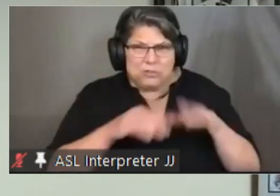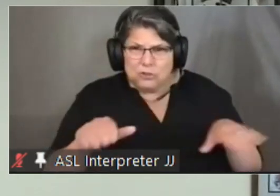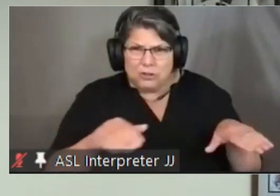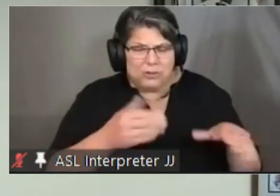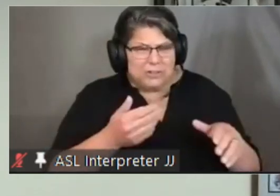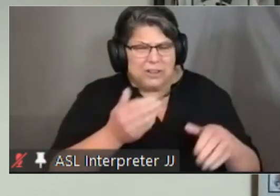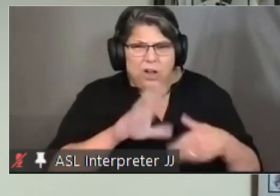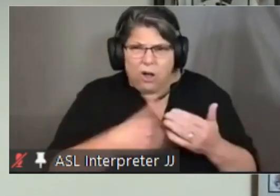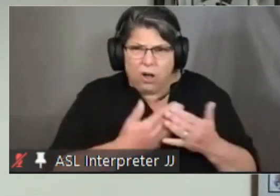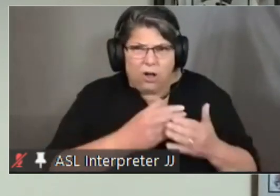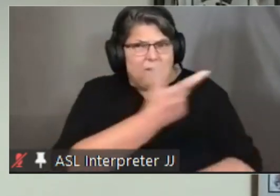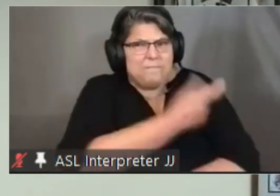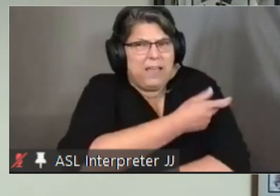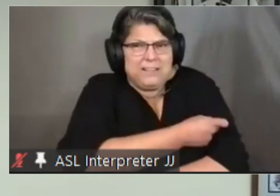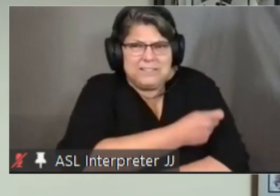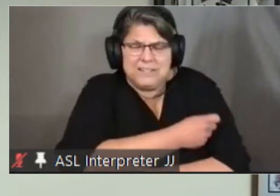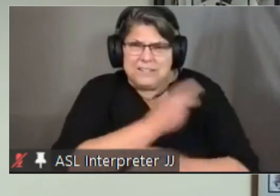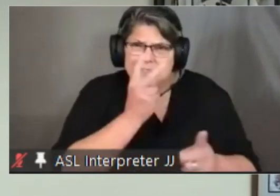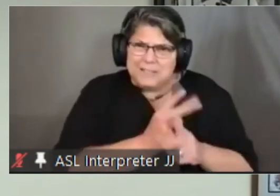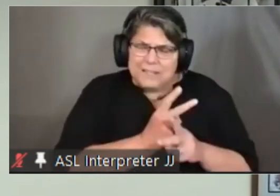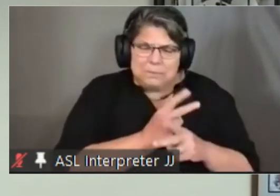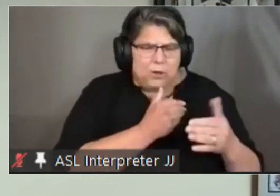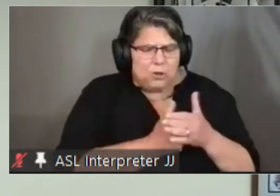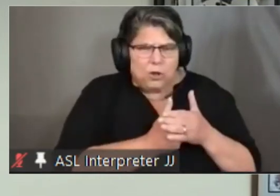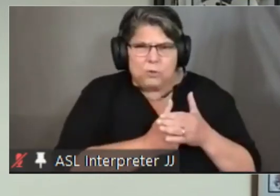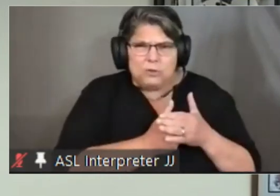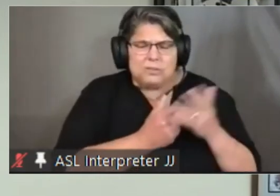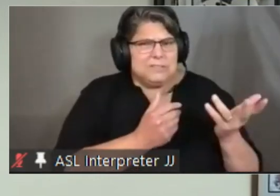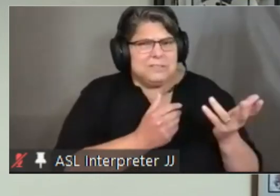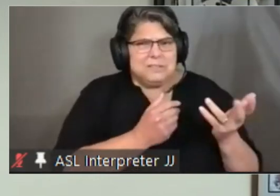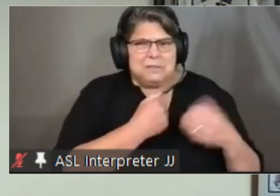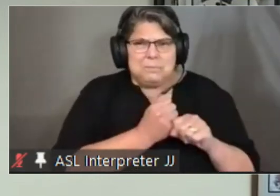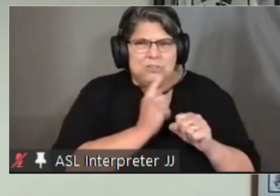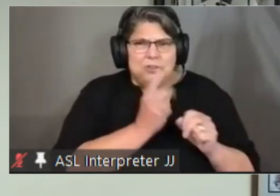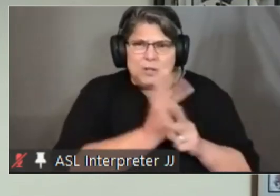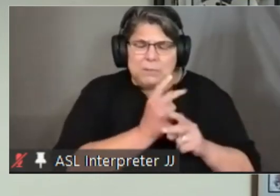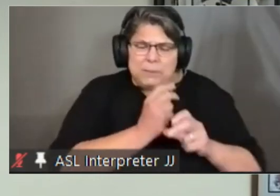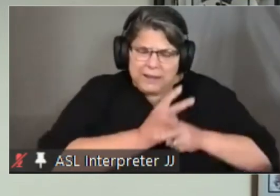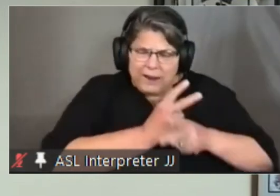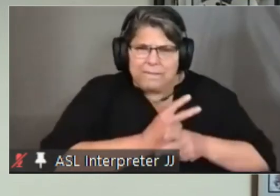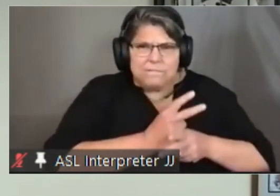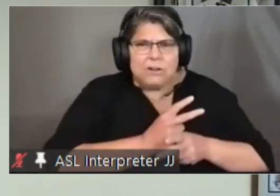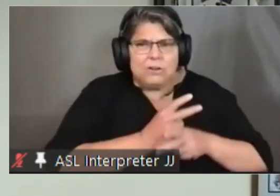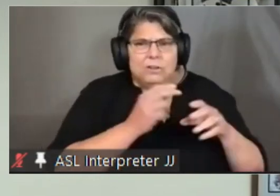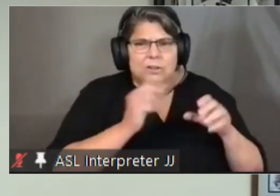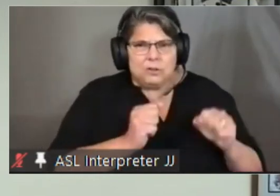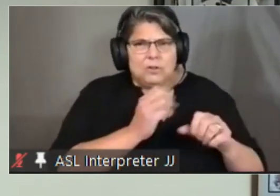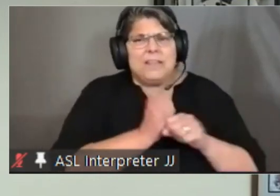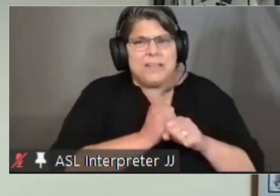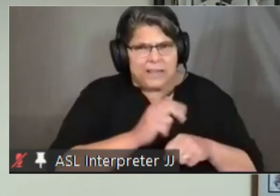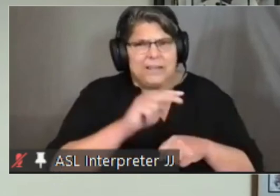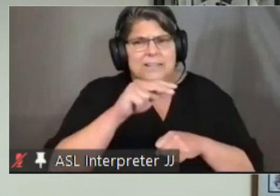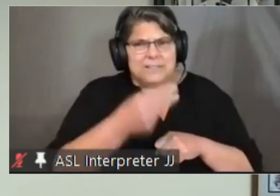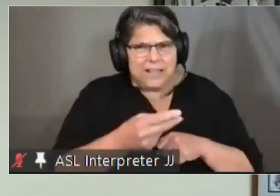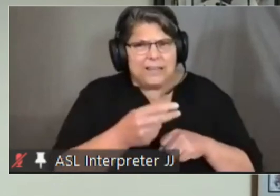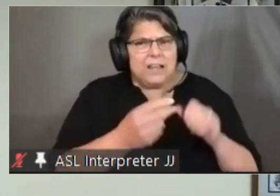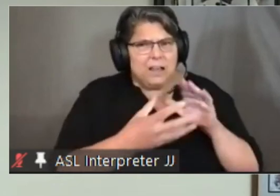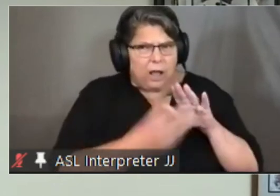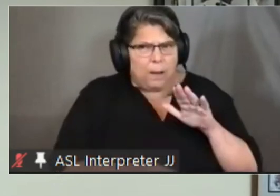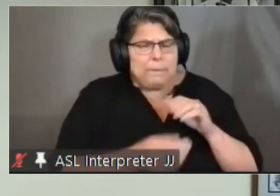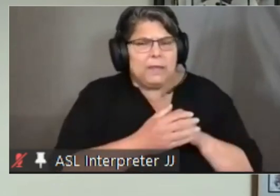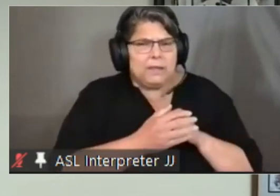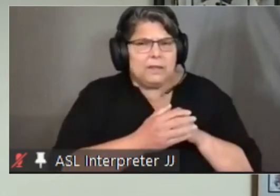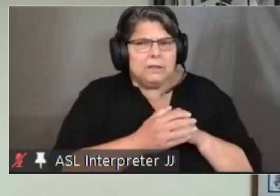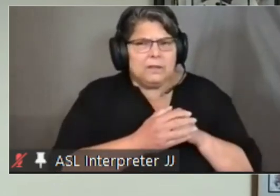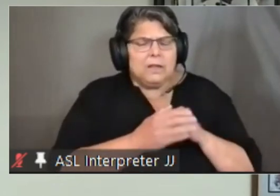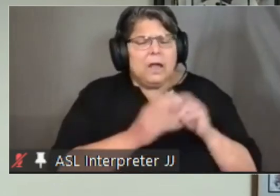make a copy uh if you need another copy of it your primary care provider can get into the cares network and print out not a copy